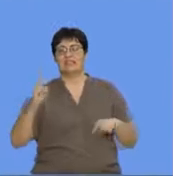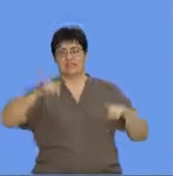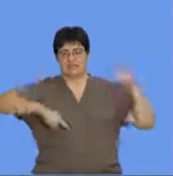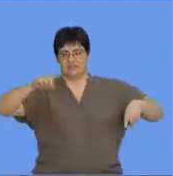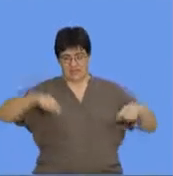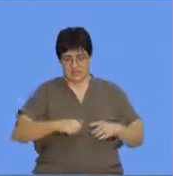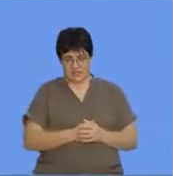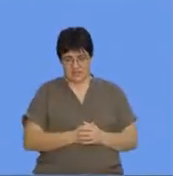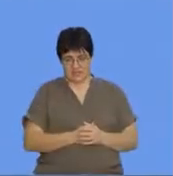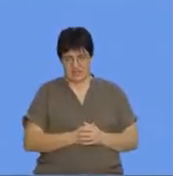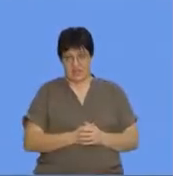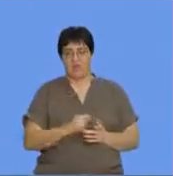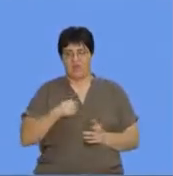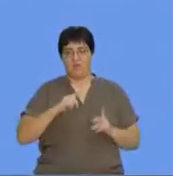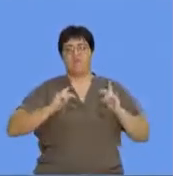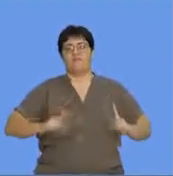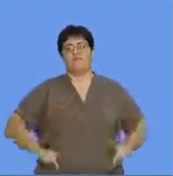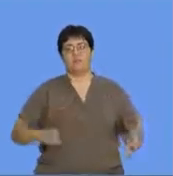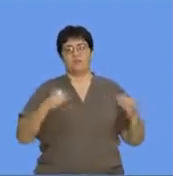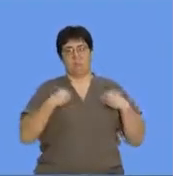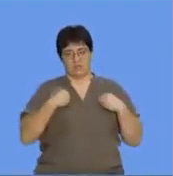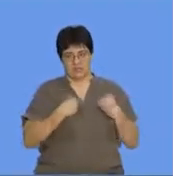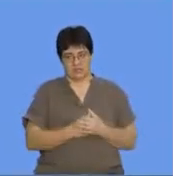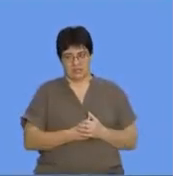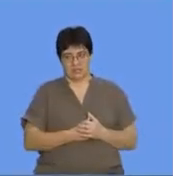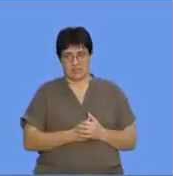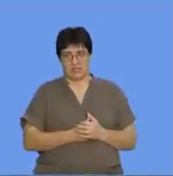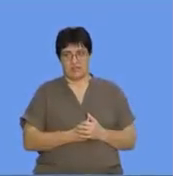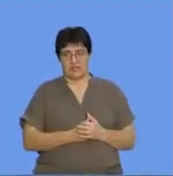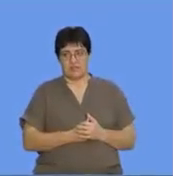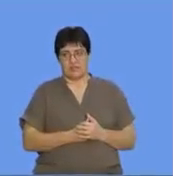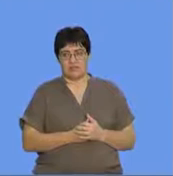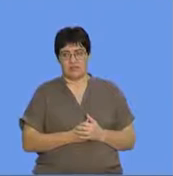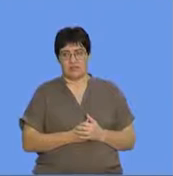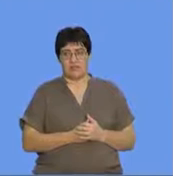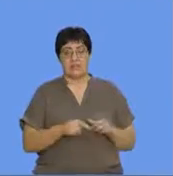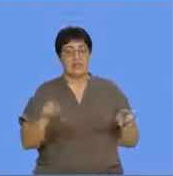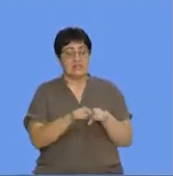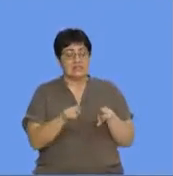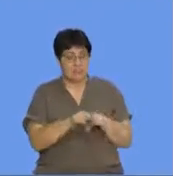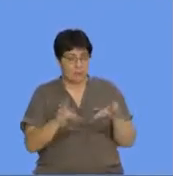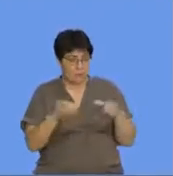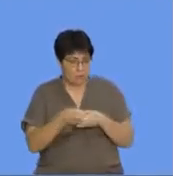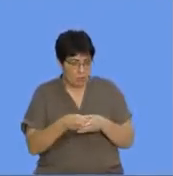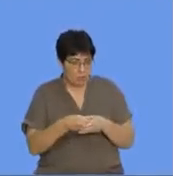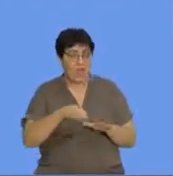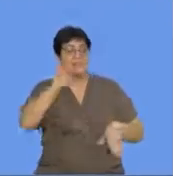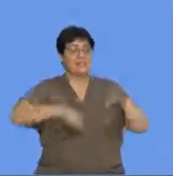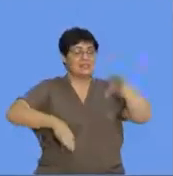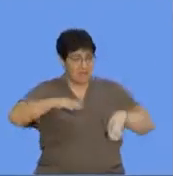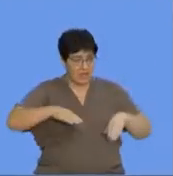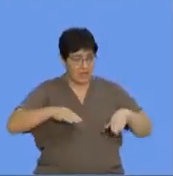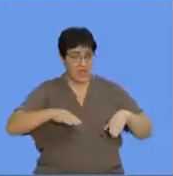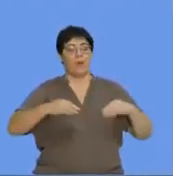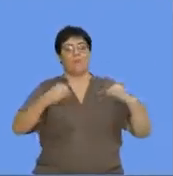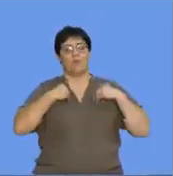the physical properties. So the main thing here is that elements within the same group have got similar physical properties, while